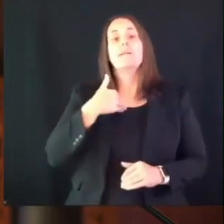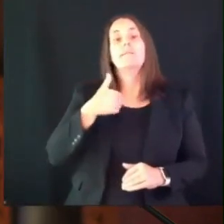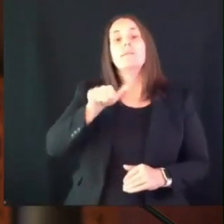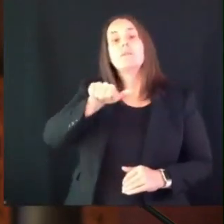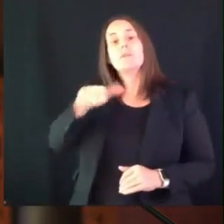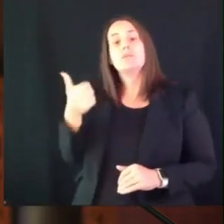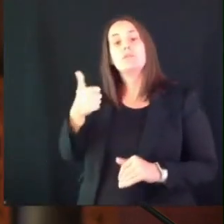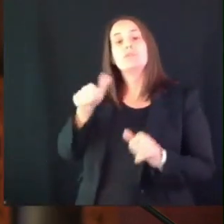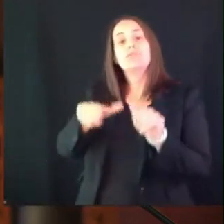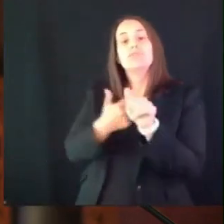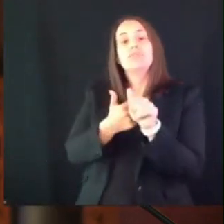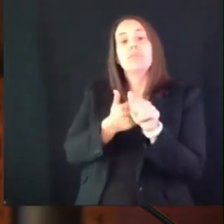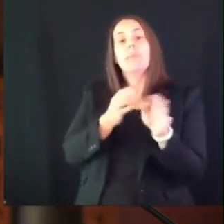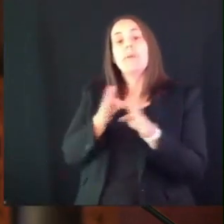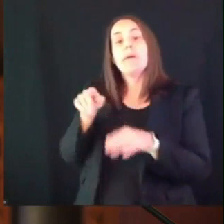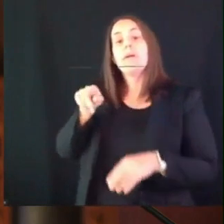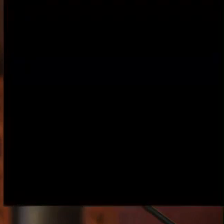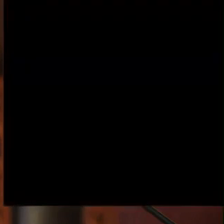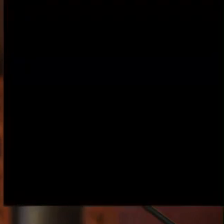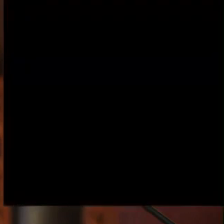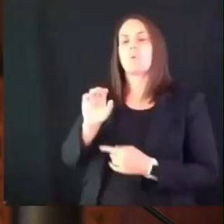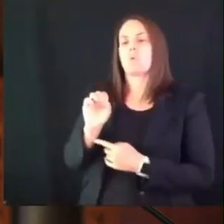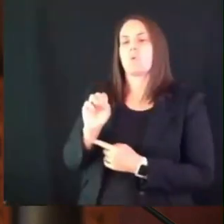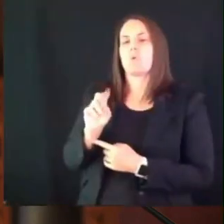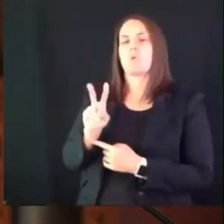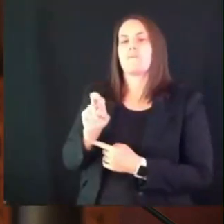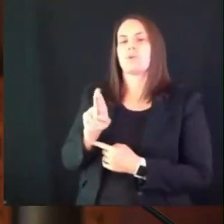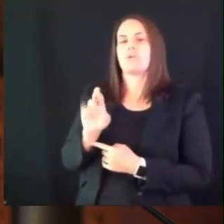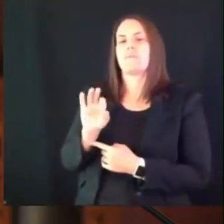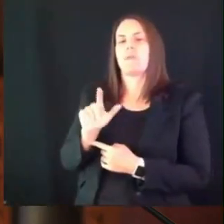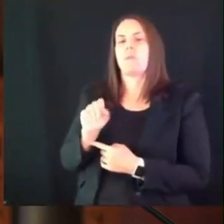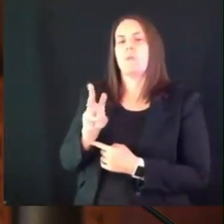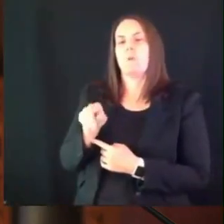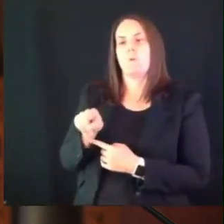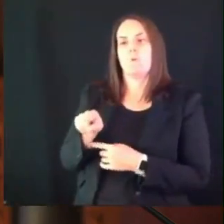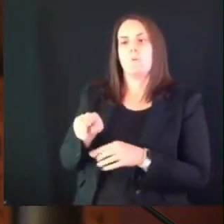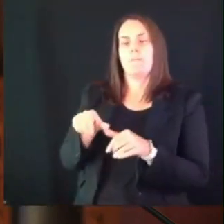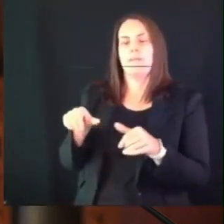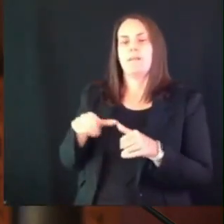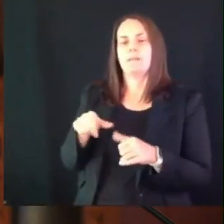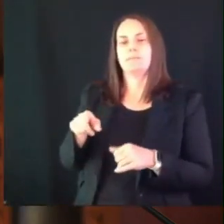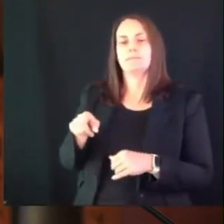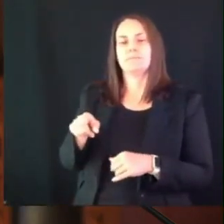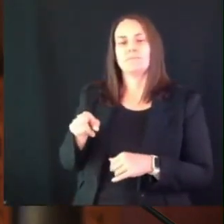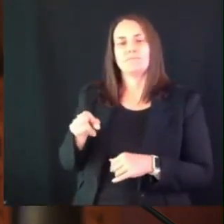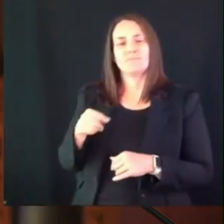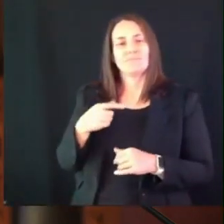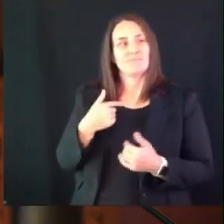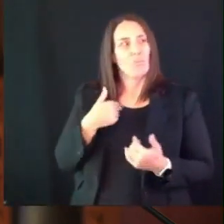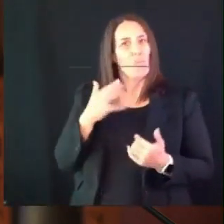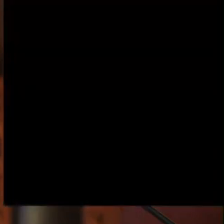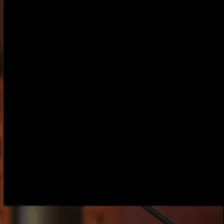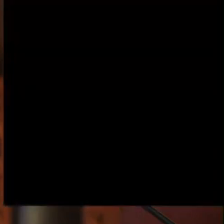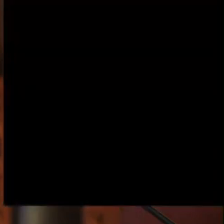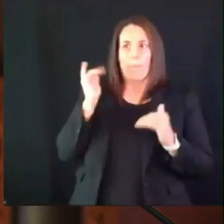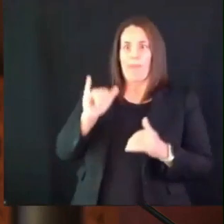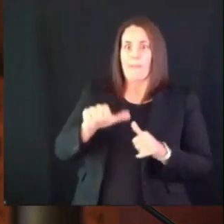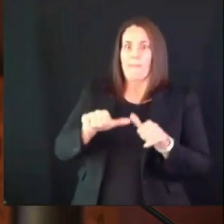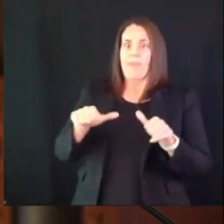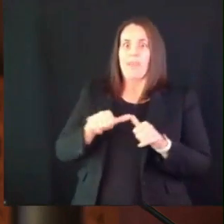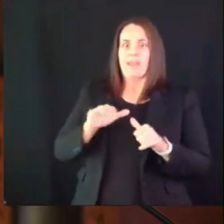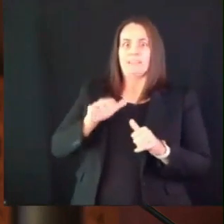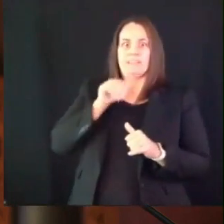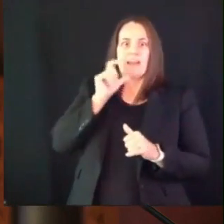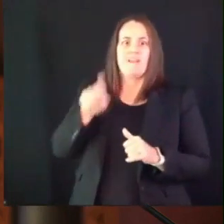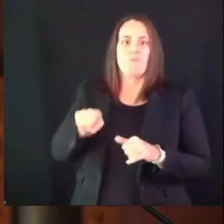its potential severity dictates that we get ready so as we work at the state level with our healthcare and public health partners to